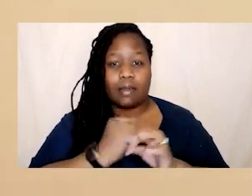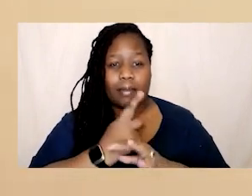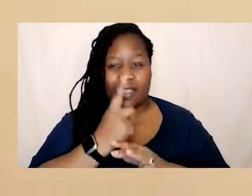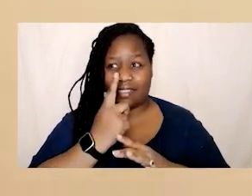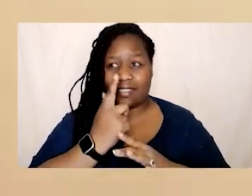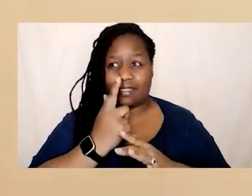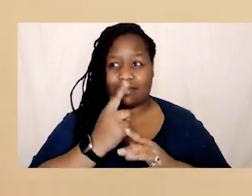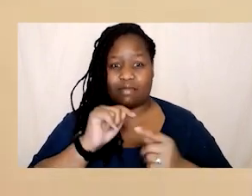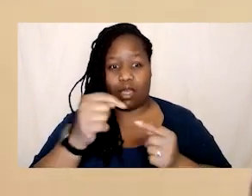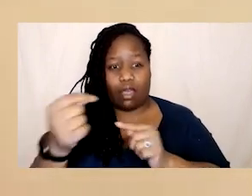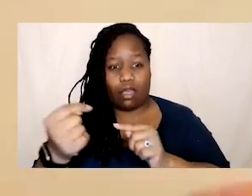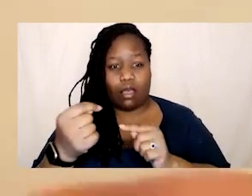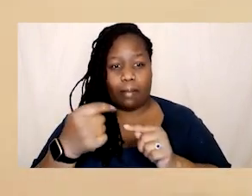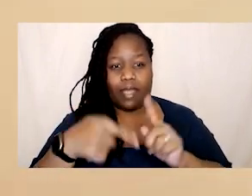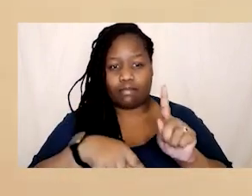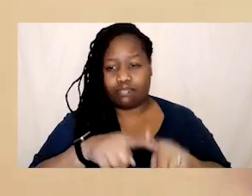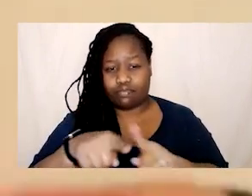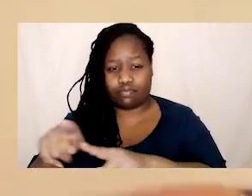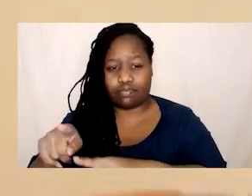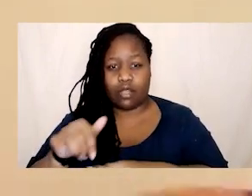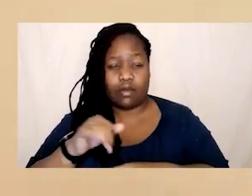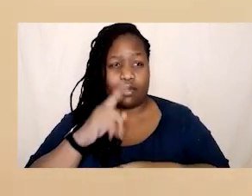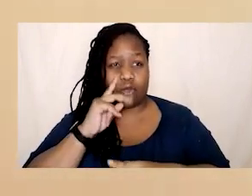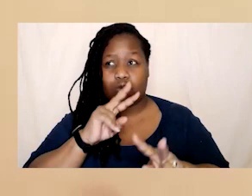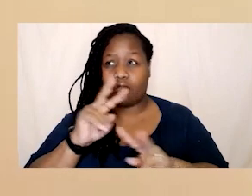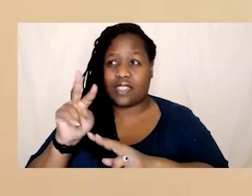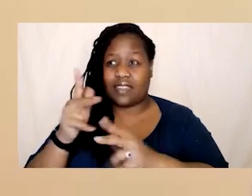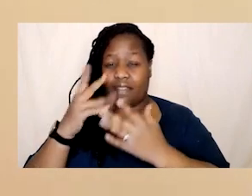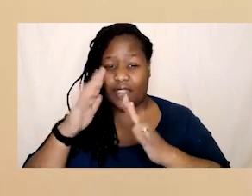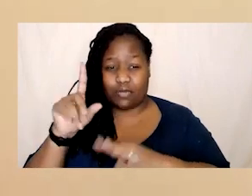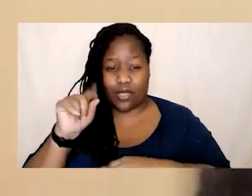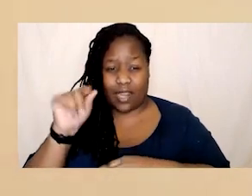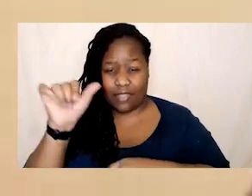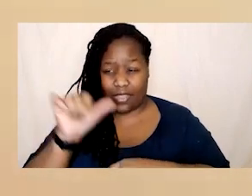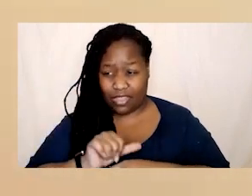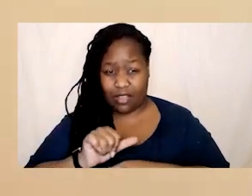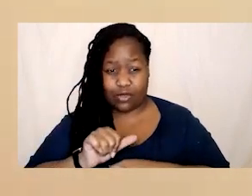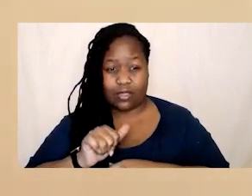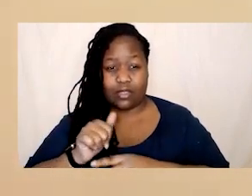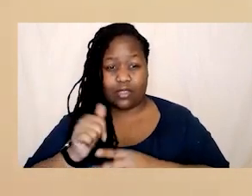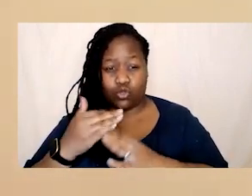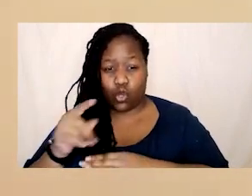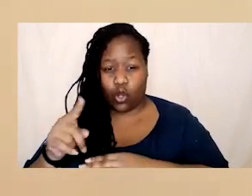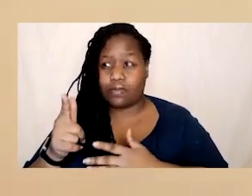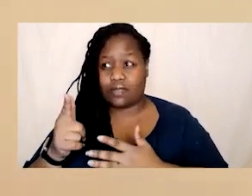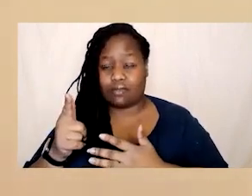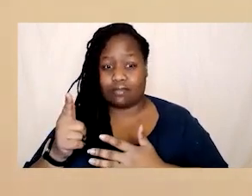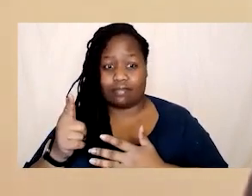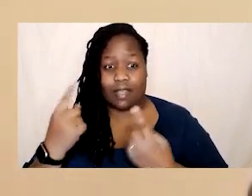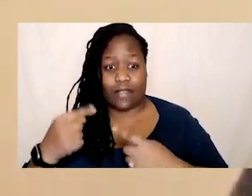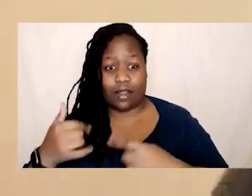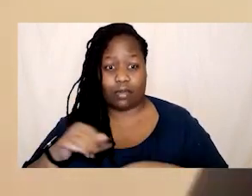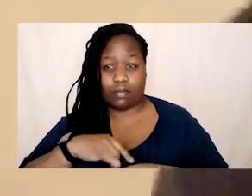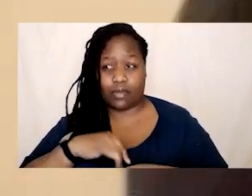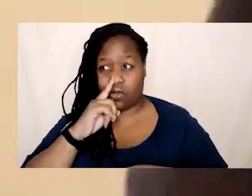well Facebook are going to do the same and we have we've seen 11,000 jobs that Facebook is up for grabs right so that's my concern but I do worry about how much